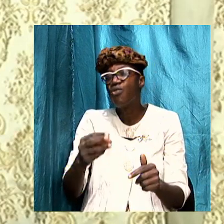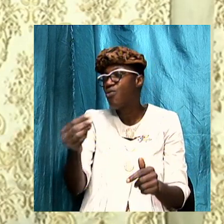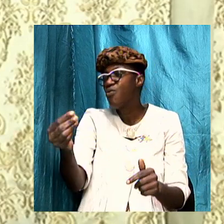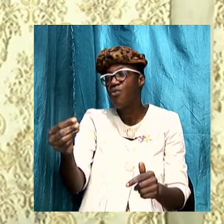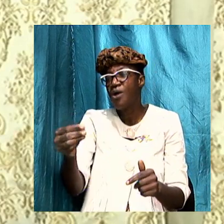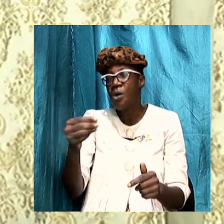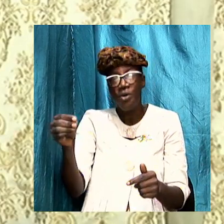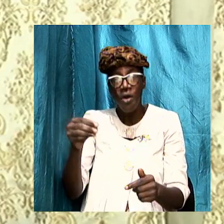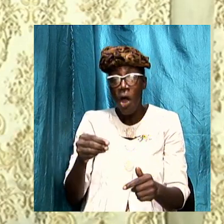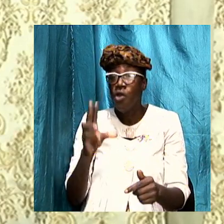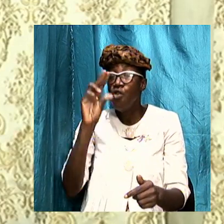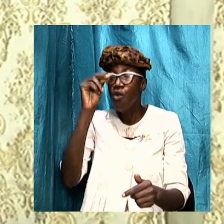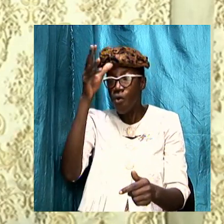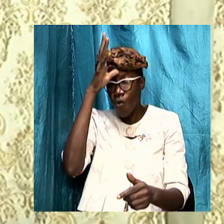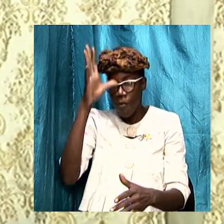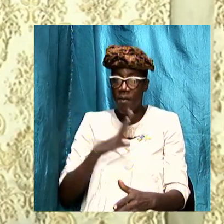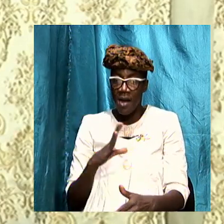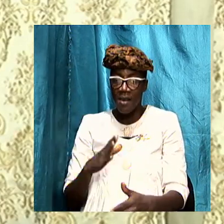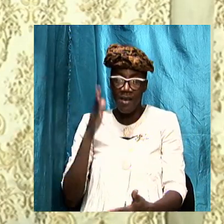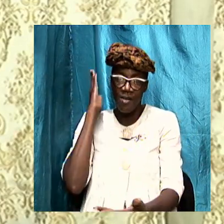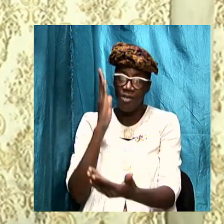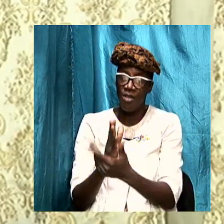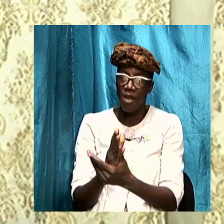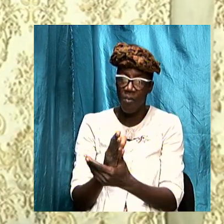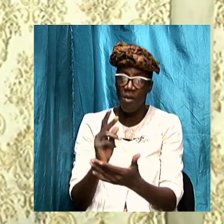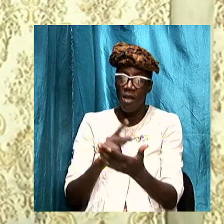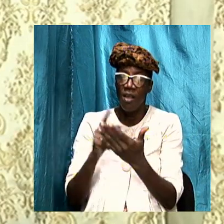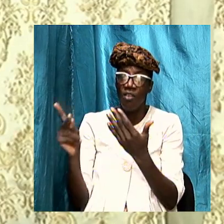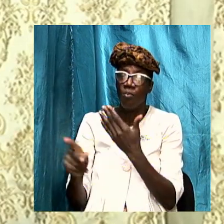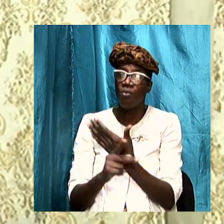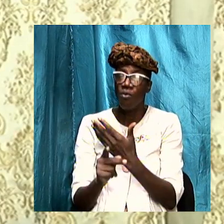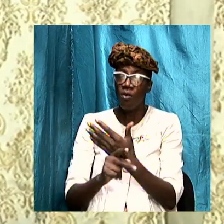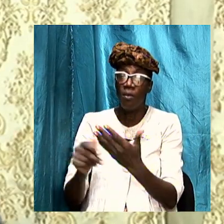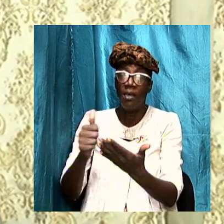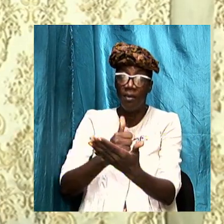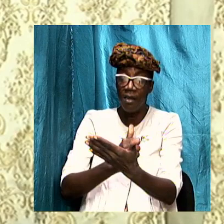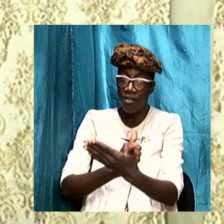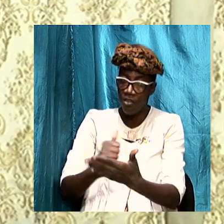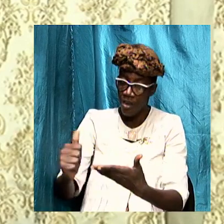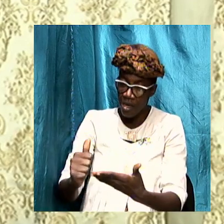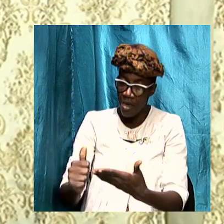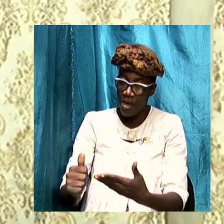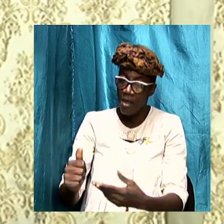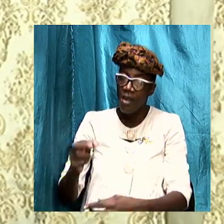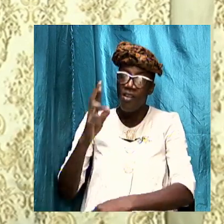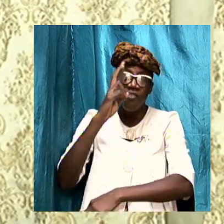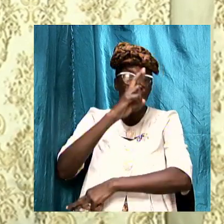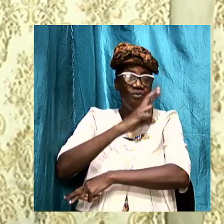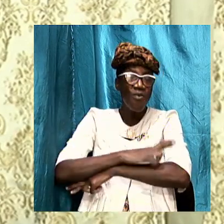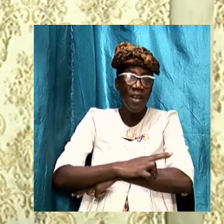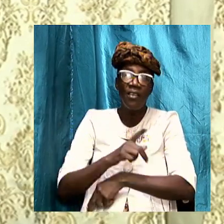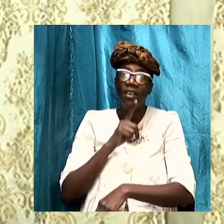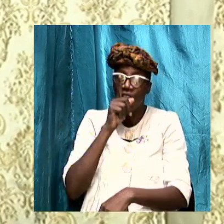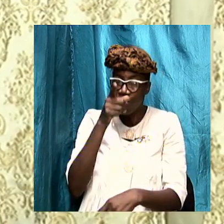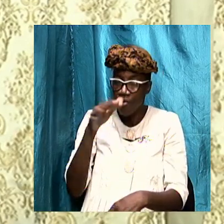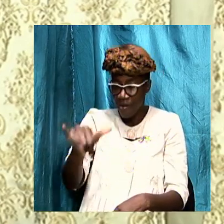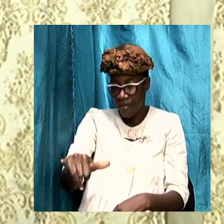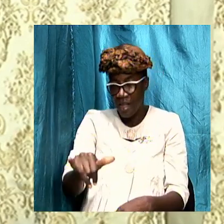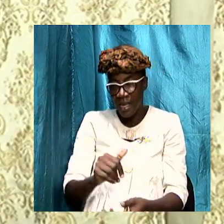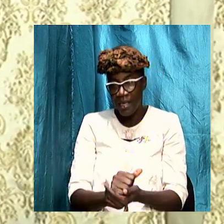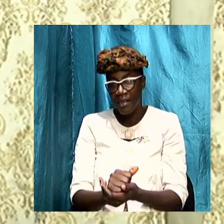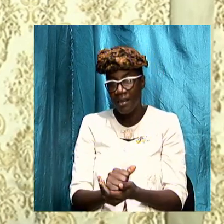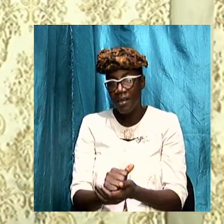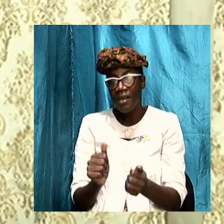program and his agenda rest assured of that and it is with that